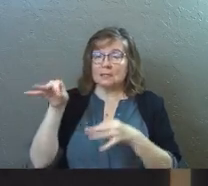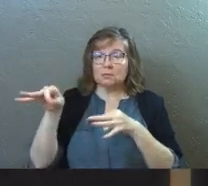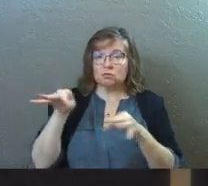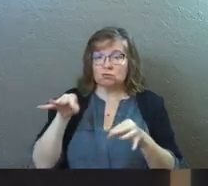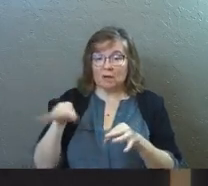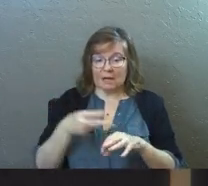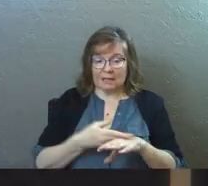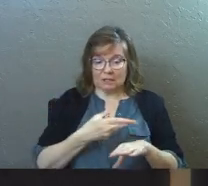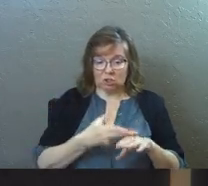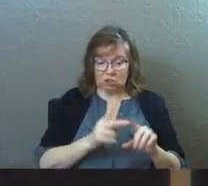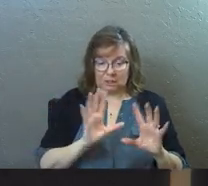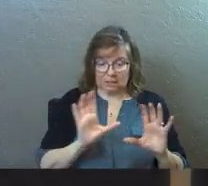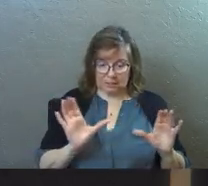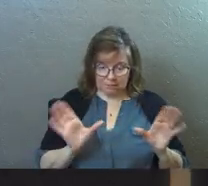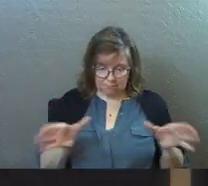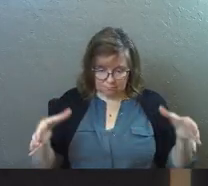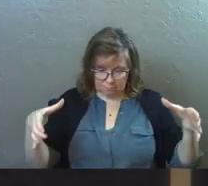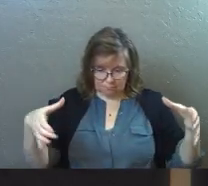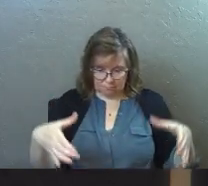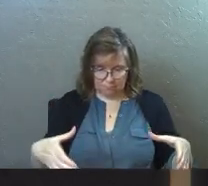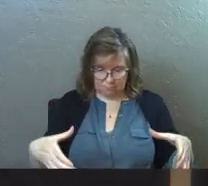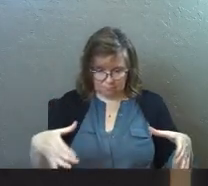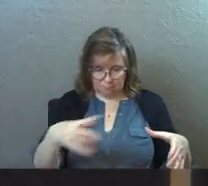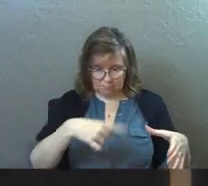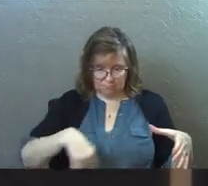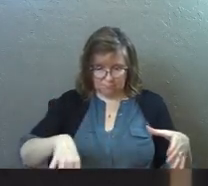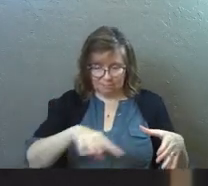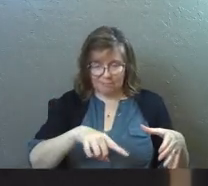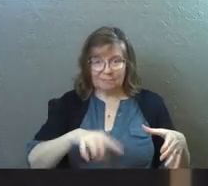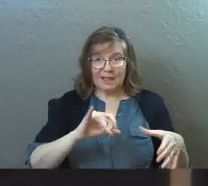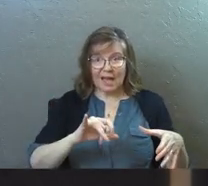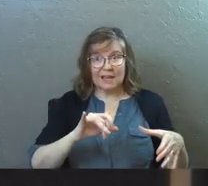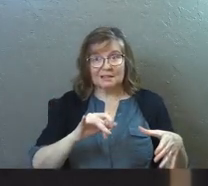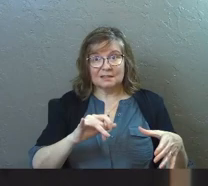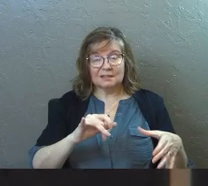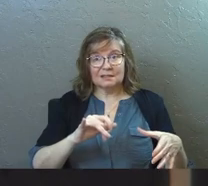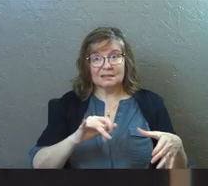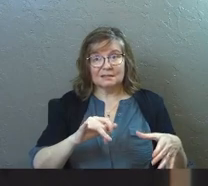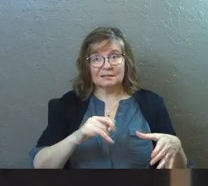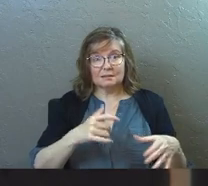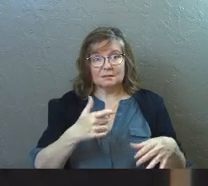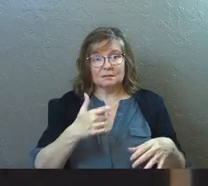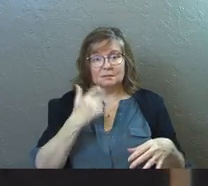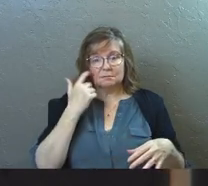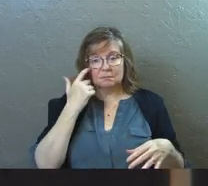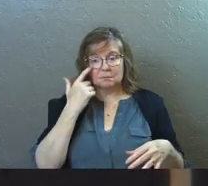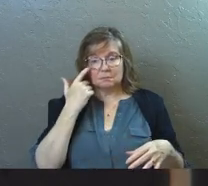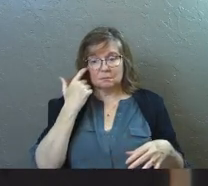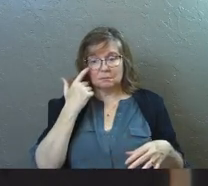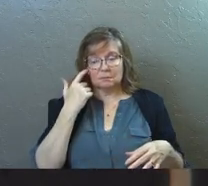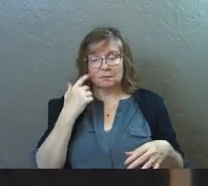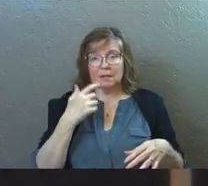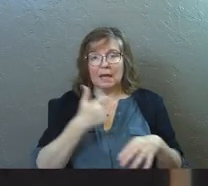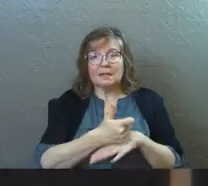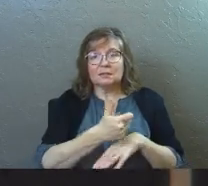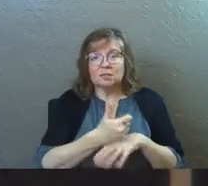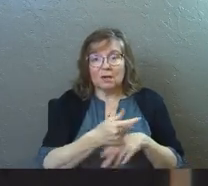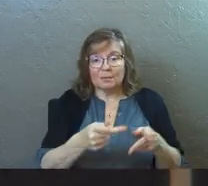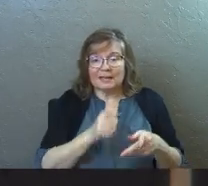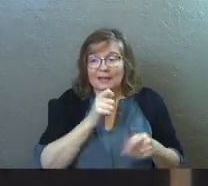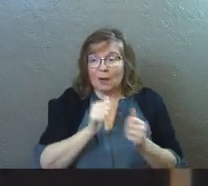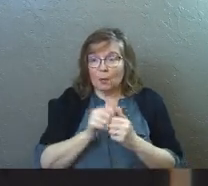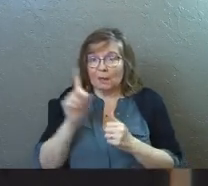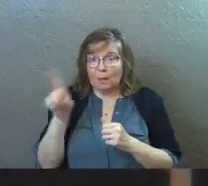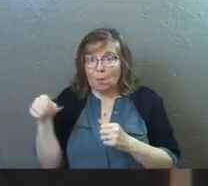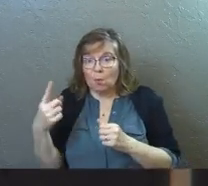describing the sheep fold and he describes it as a hostile place. He describes it with not just him.